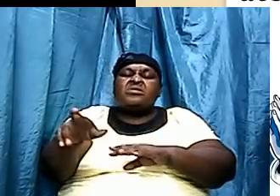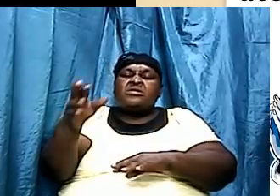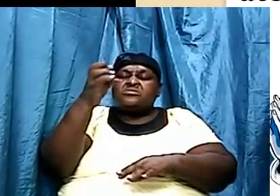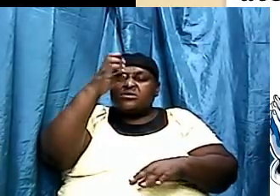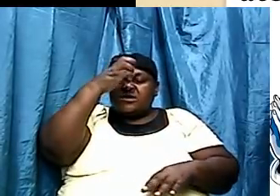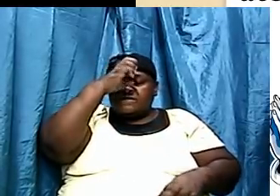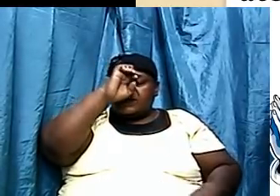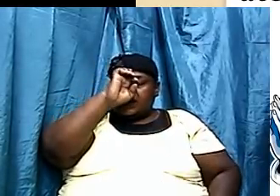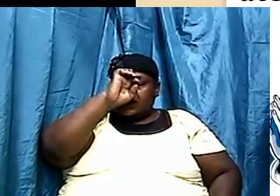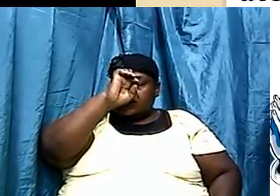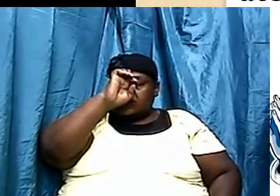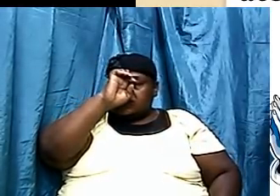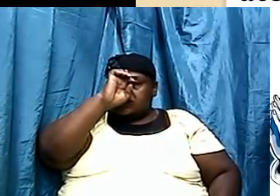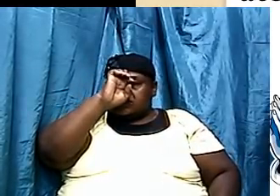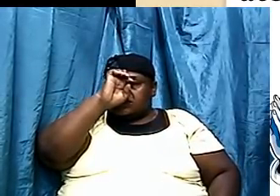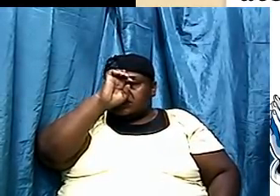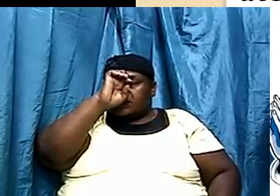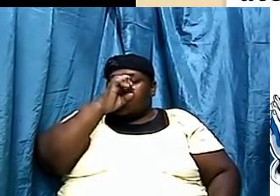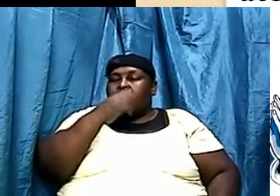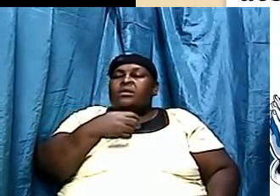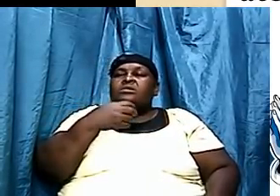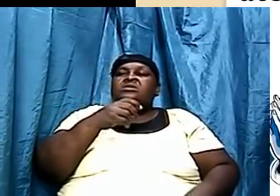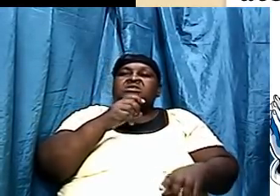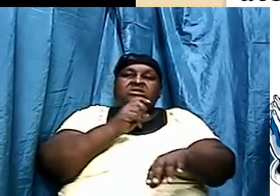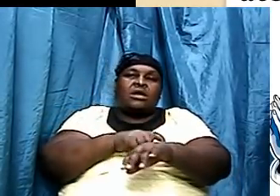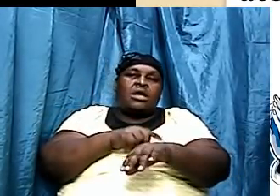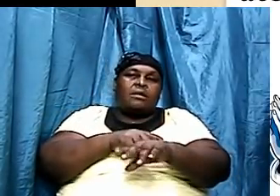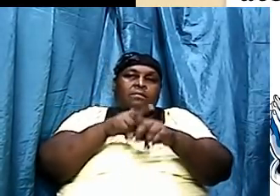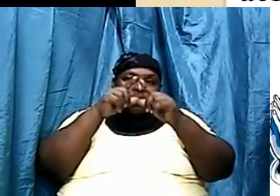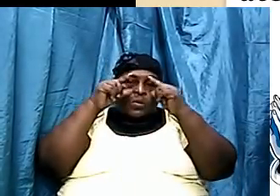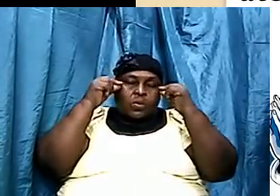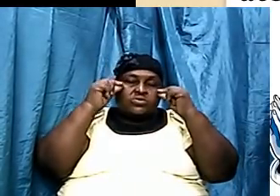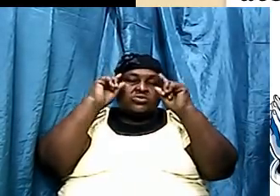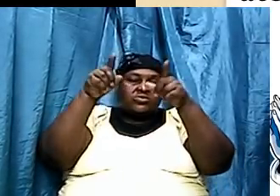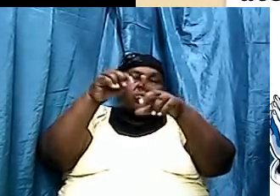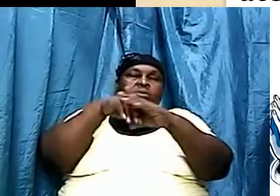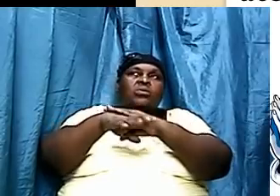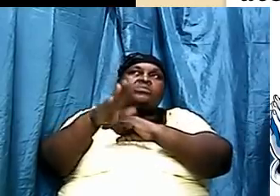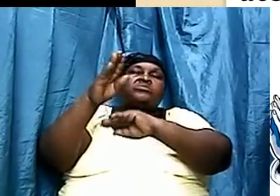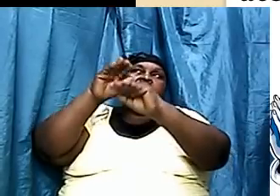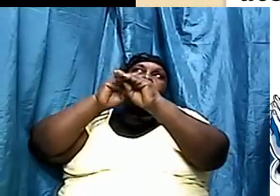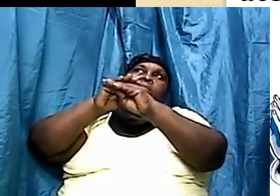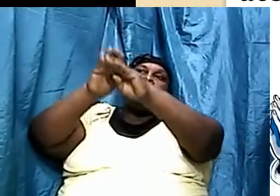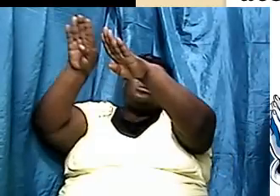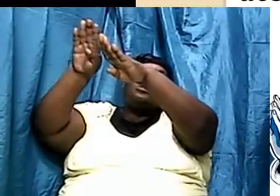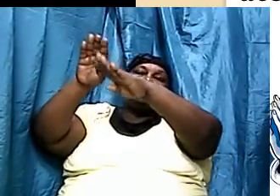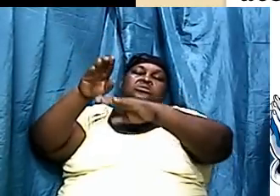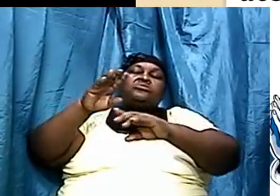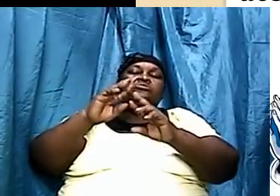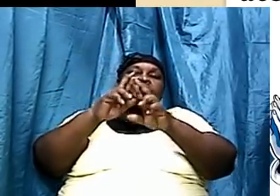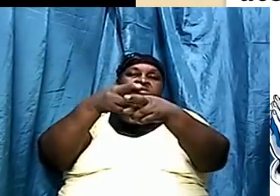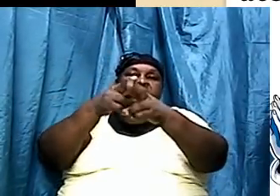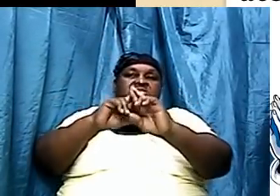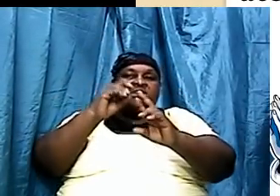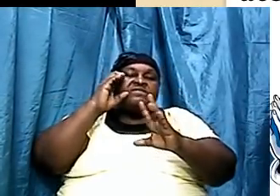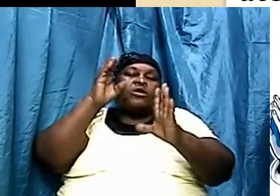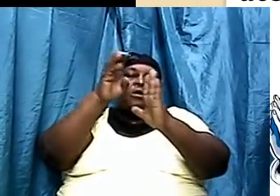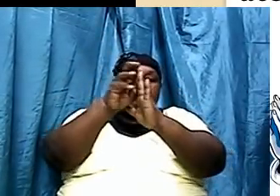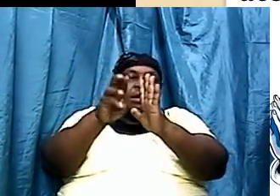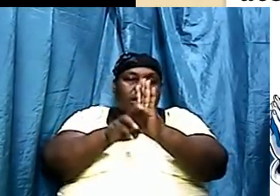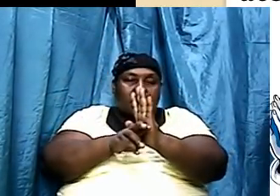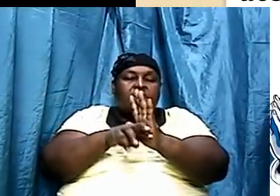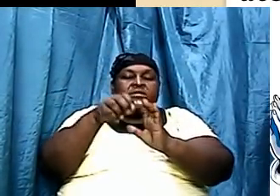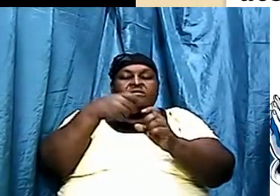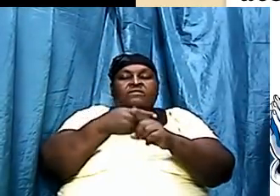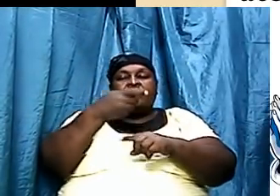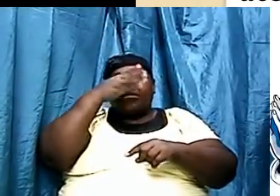months in the Sinai region. It was the time when Moses went up into the mountain to get the command from God. And when he got the command from